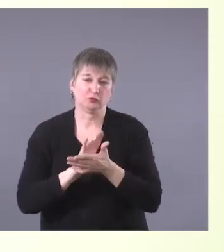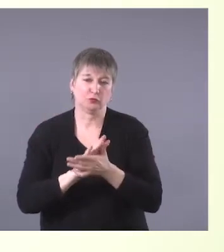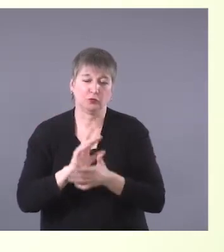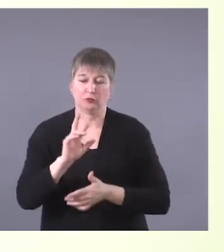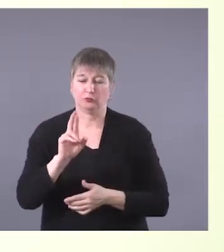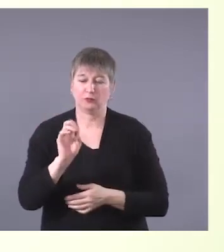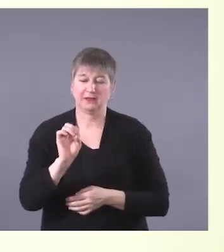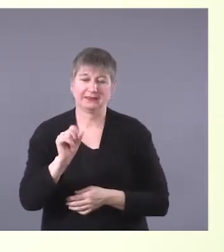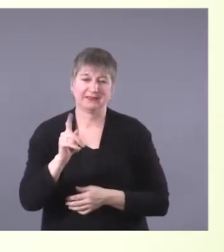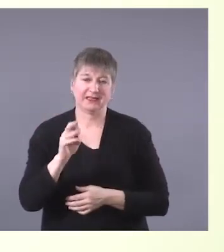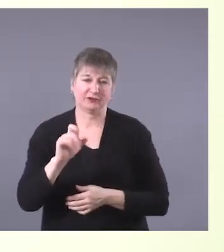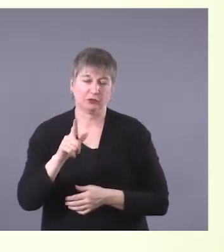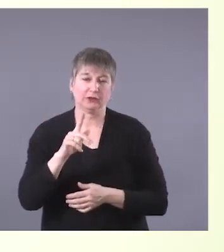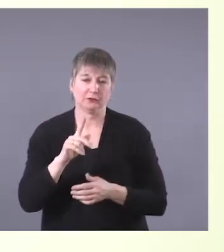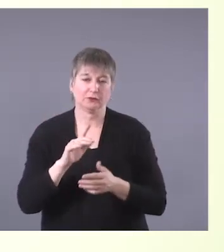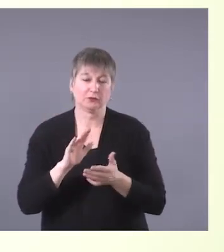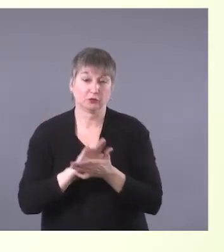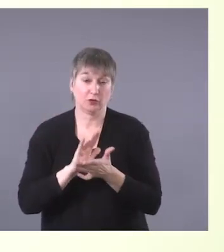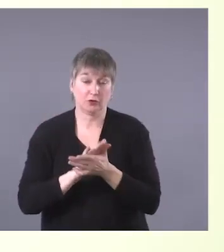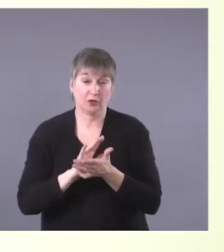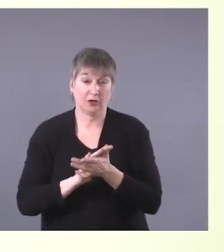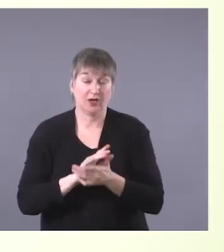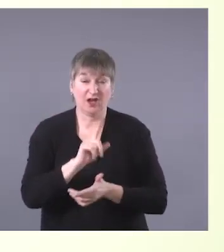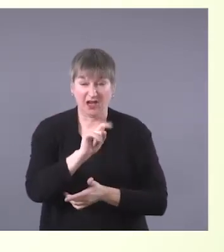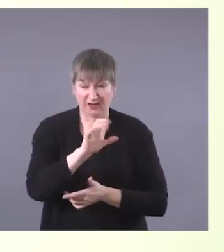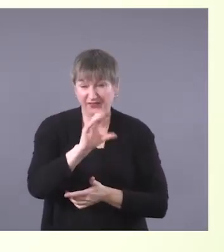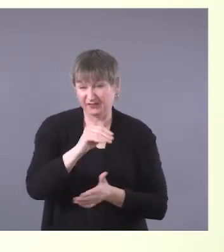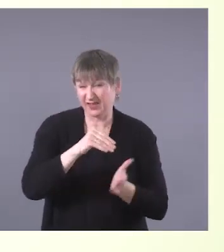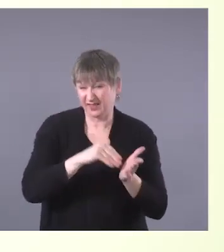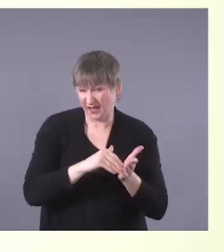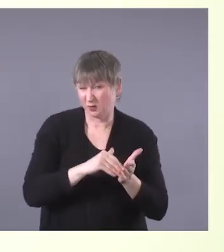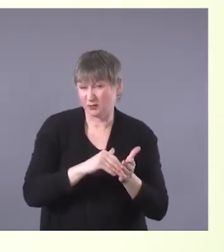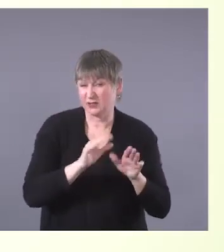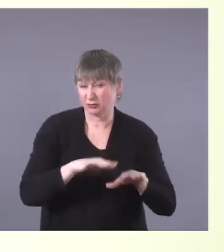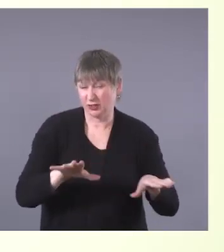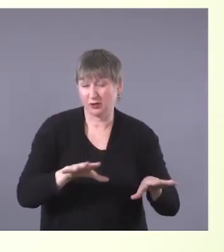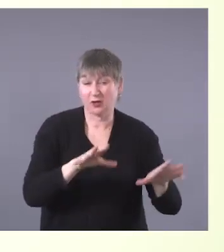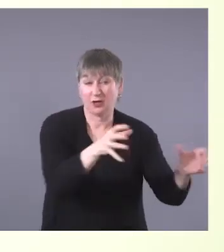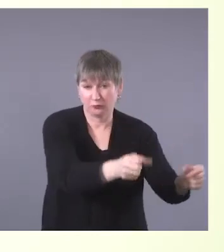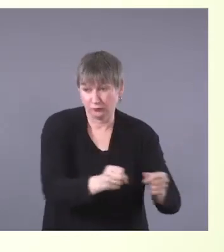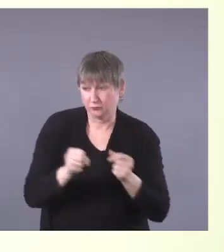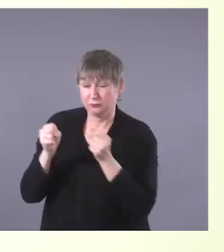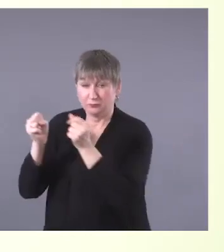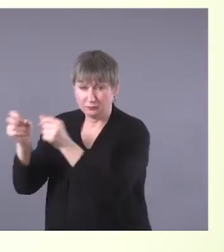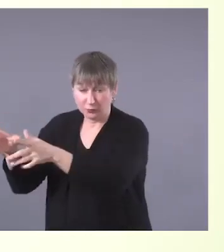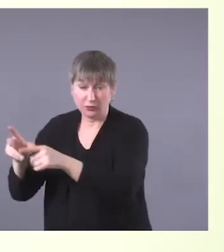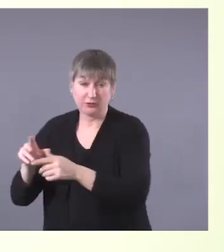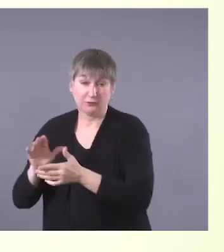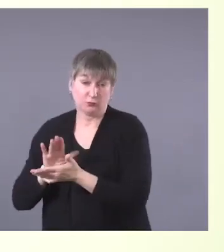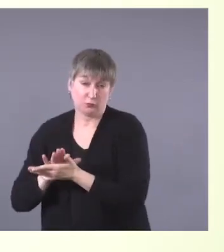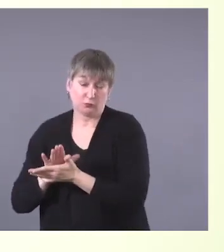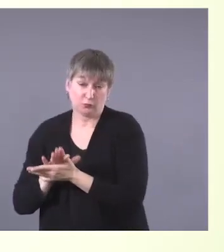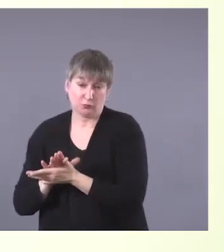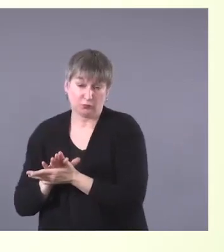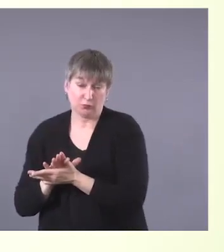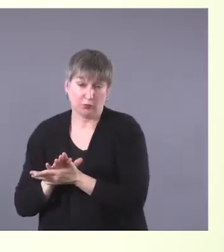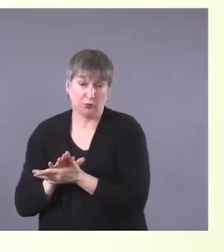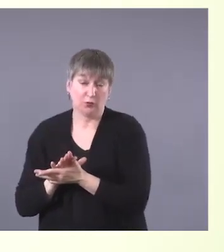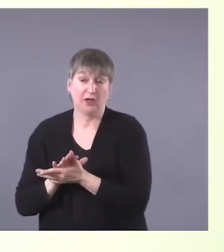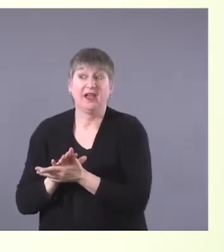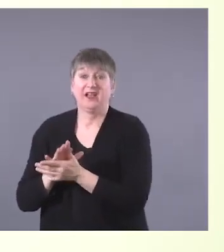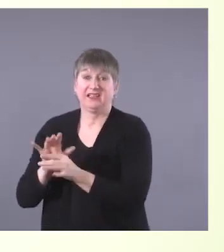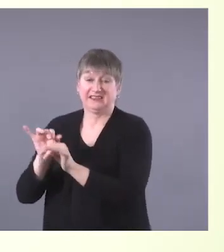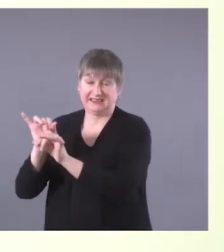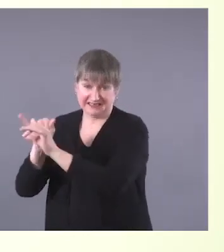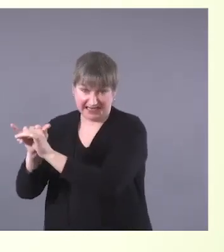150,000 children were removed from their families and communities and placed in residential schools. While interned in the schools, the